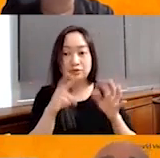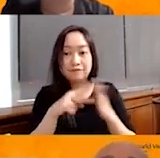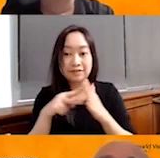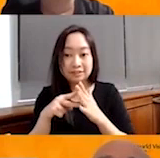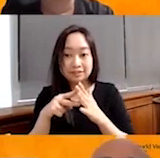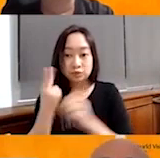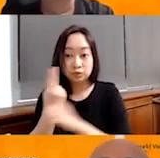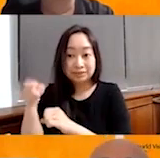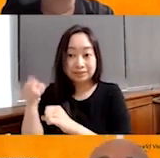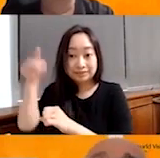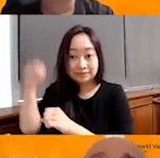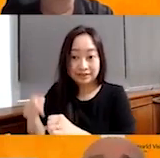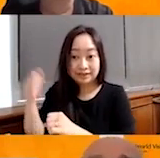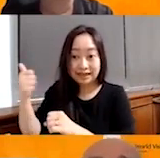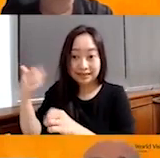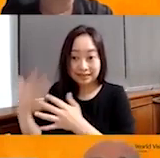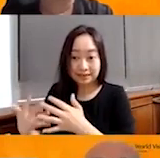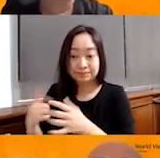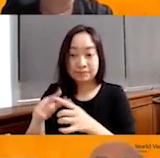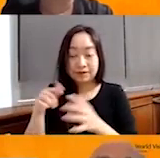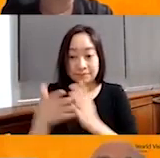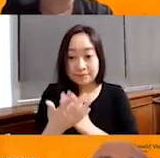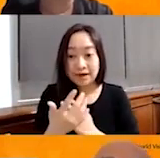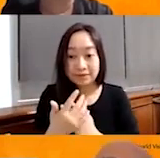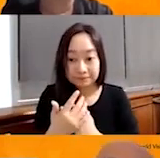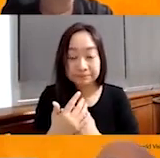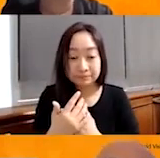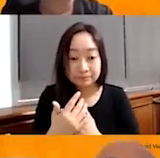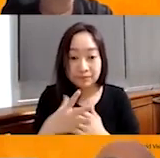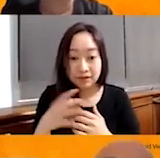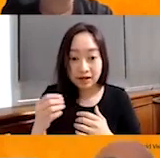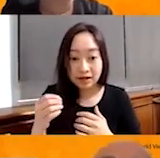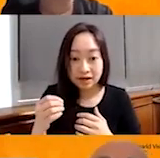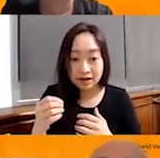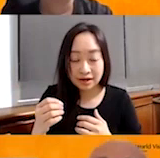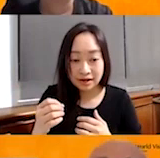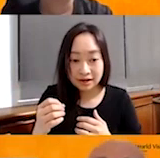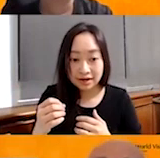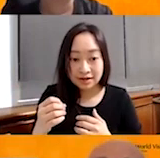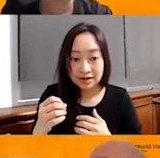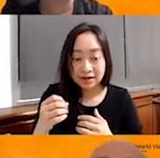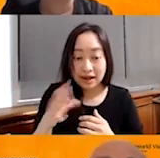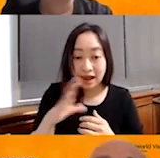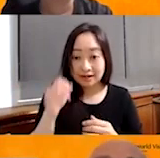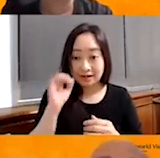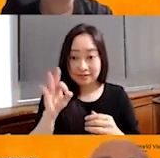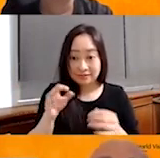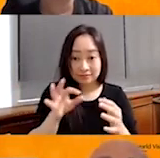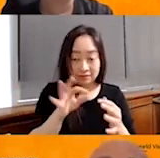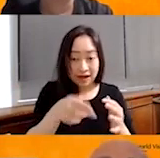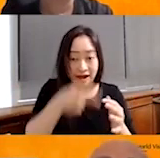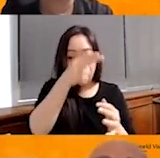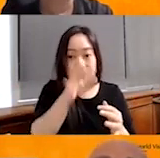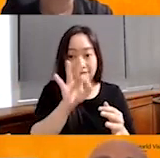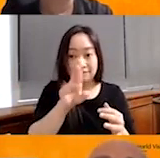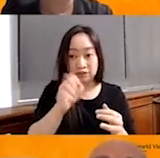the fragility. And one of the lowest levels of fragility. And surviving.